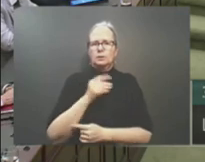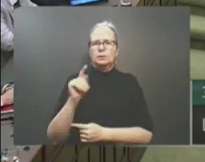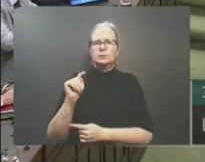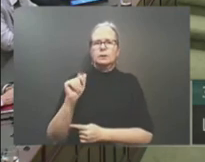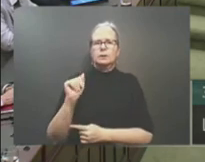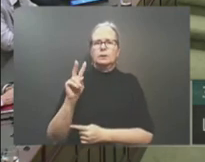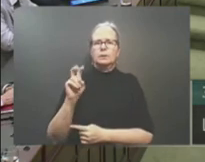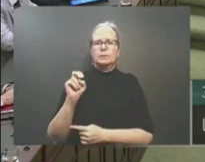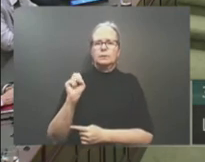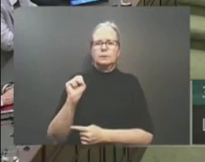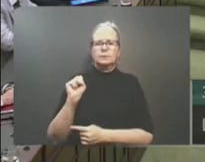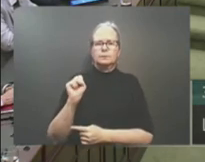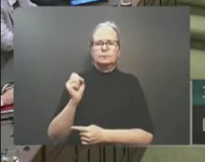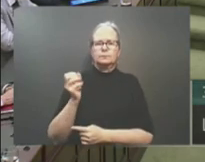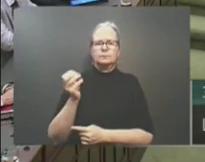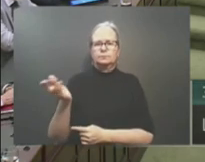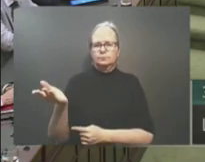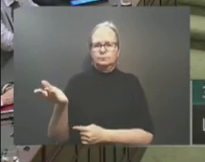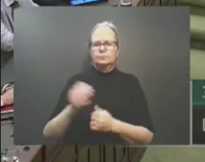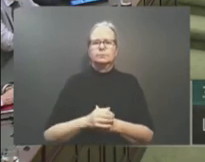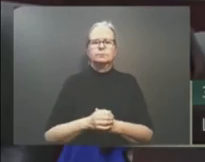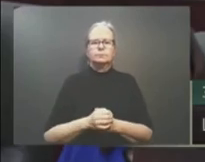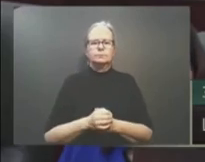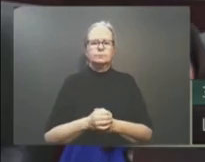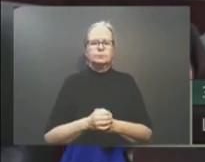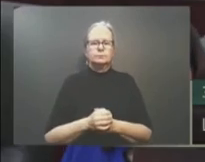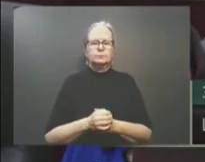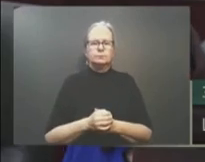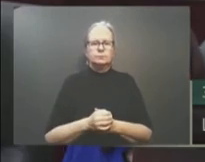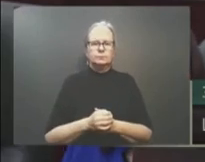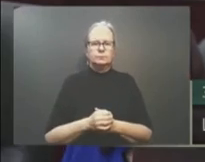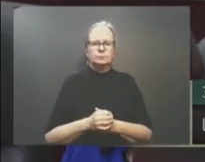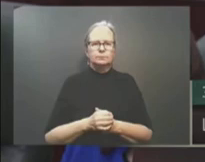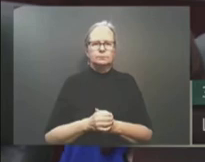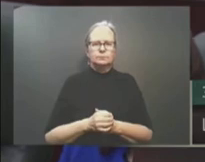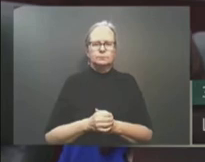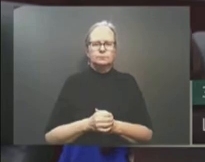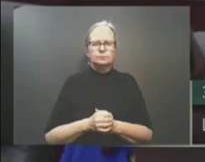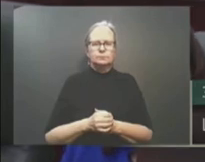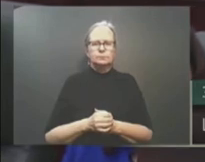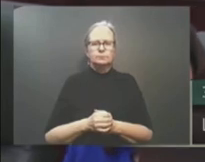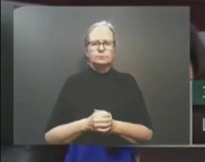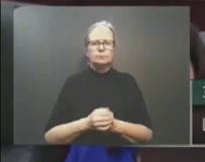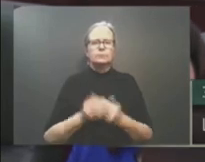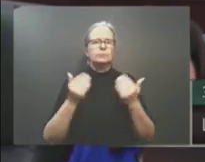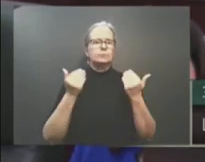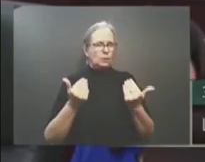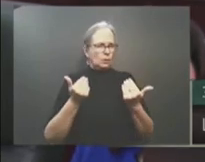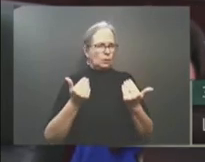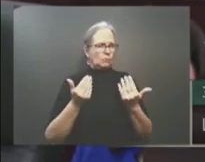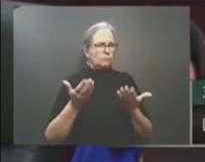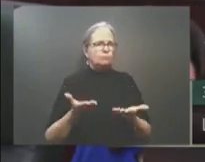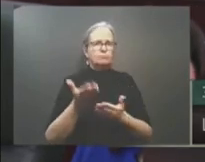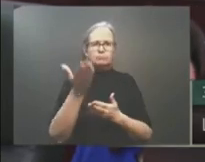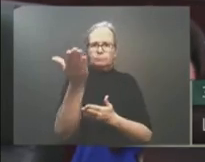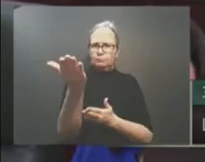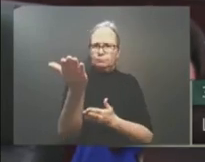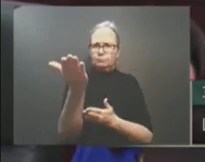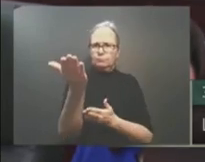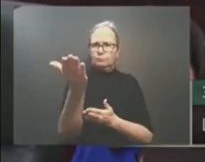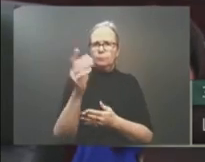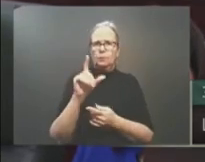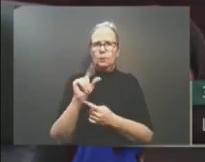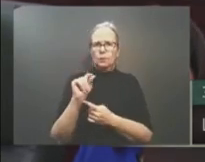Minister of Finance. Mr. Speaker, I now wish to table the Government's 2023-2026 Fiscal Plan